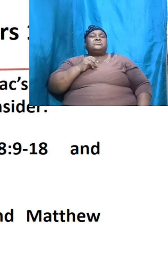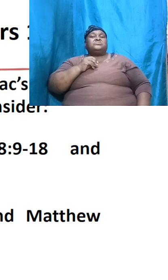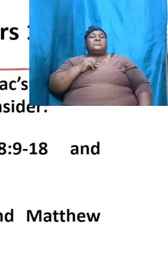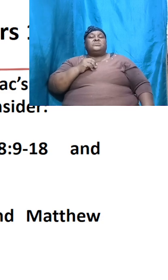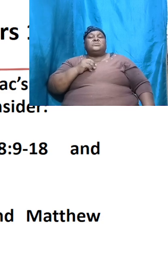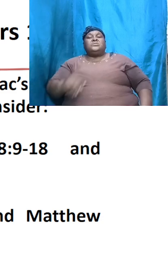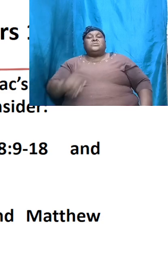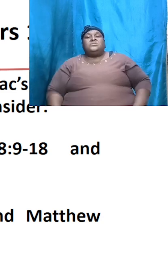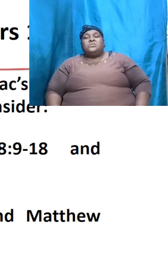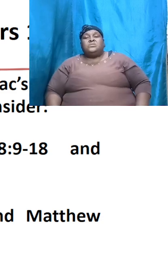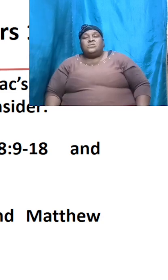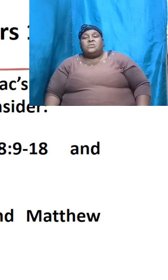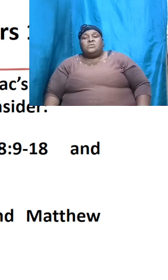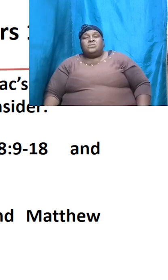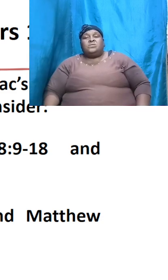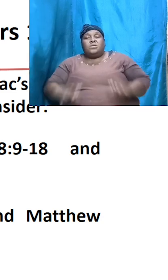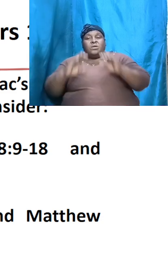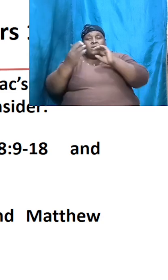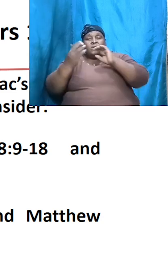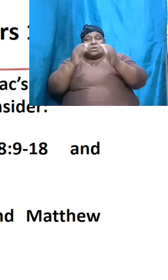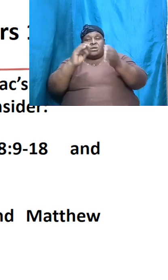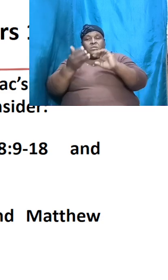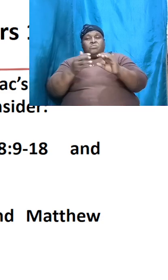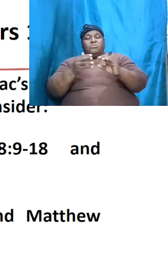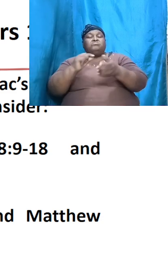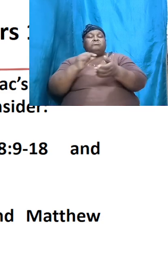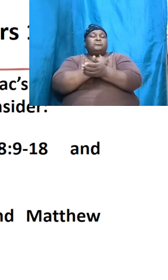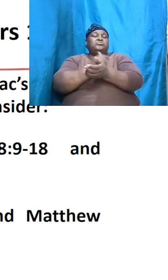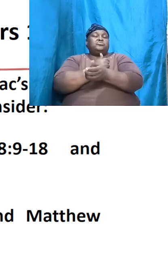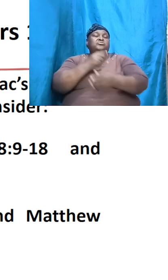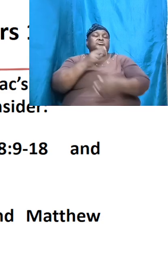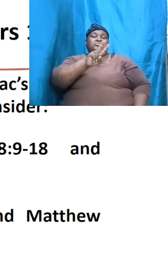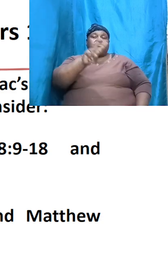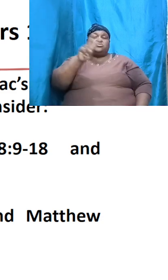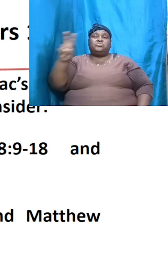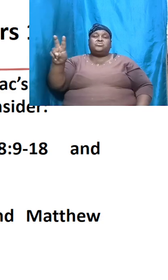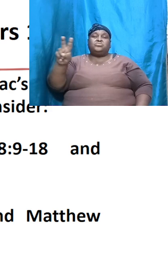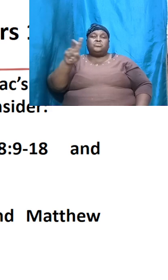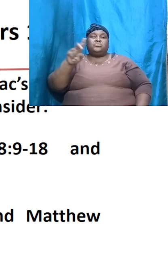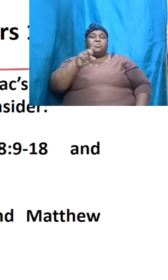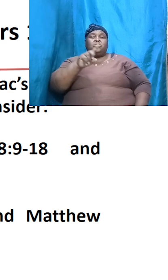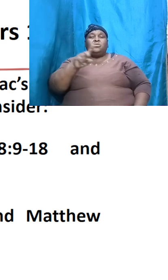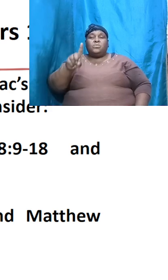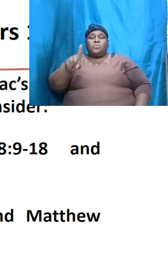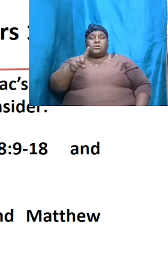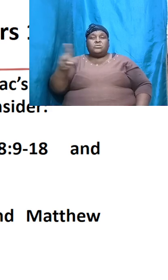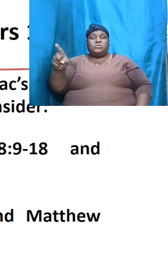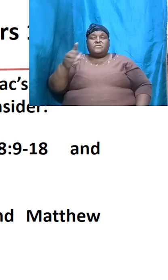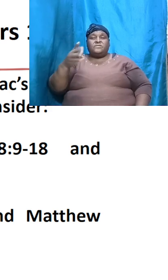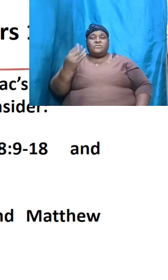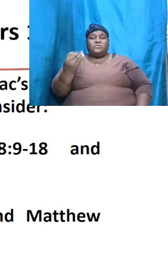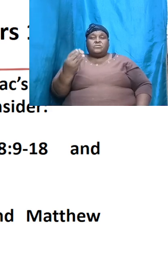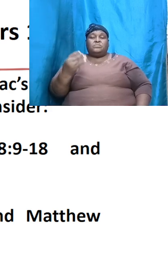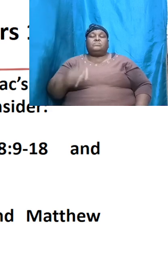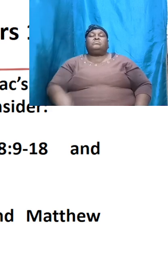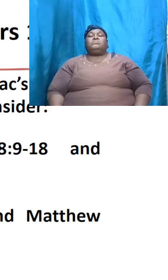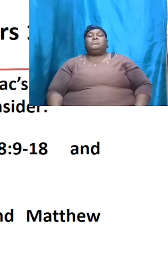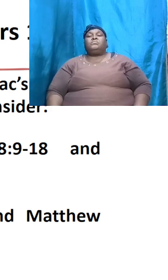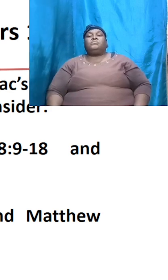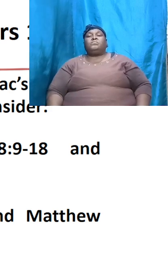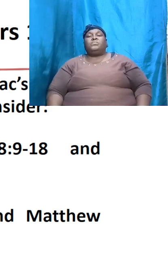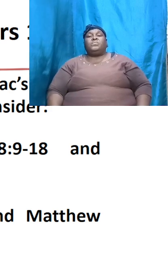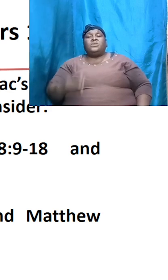22 and 23 compares with Genesis 22 verses 1 to 14 a very important point so we see that